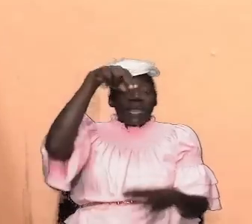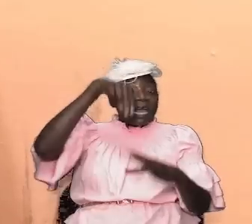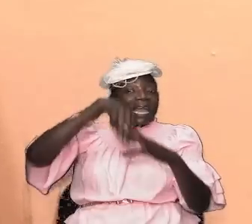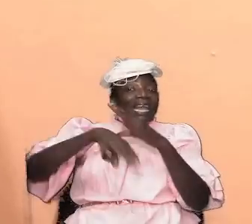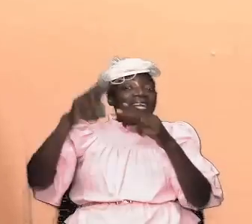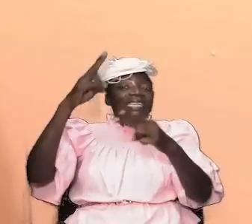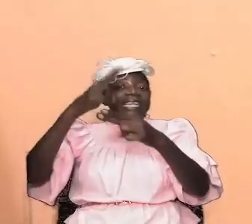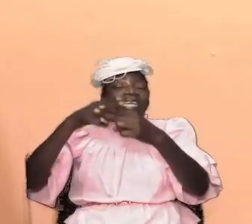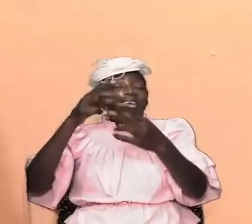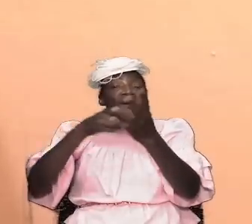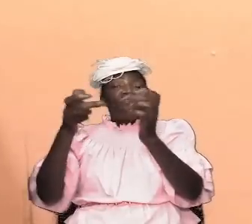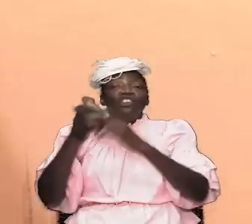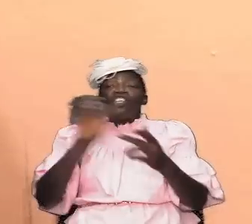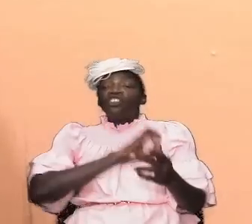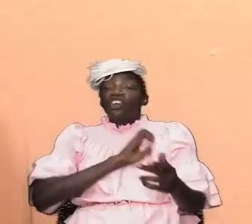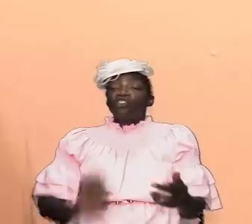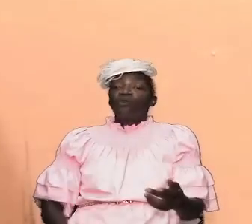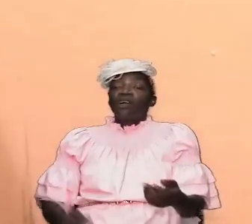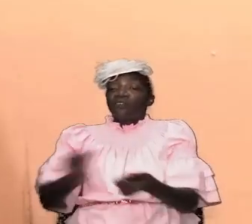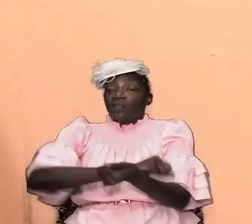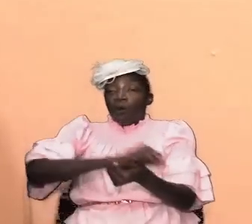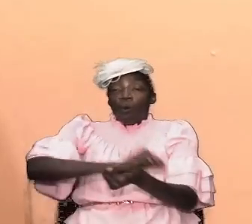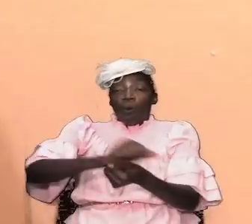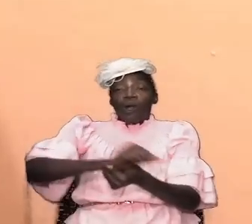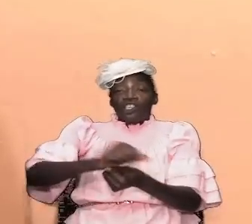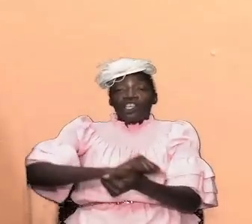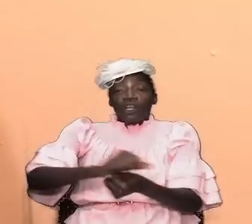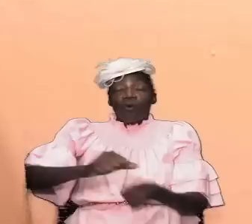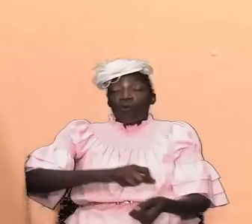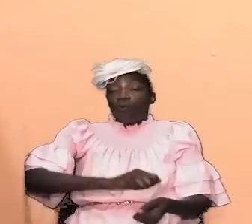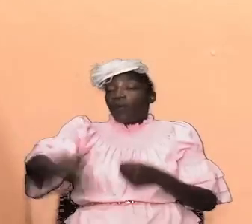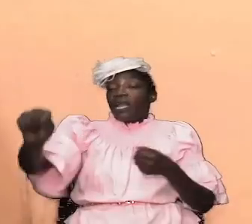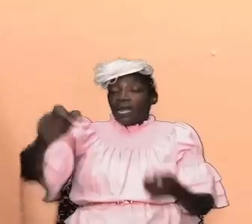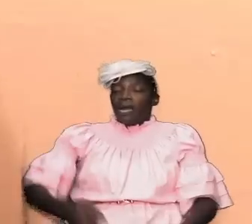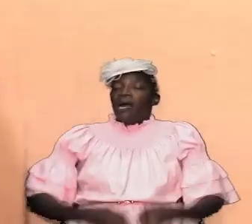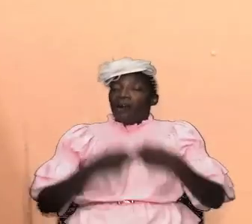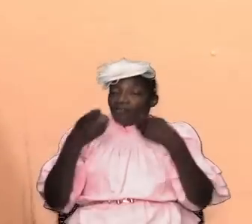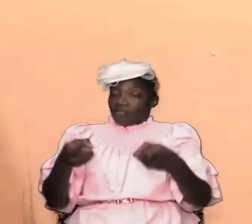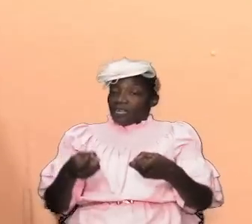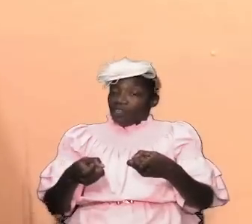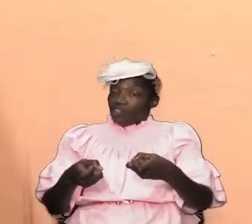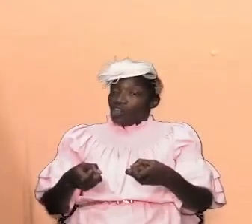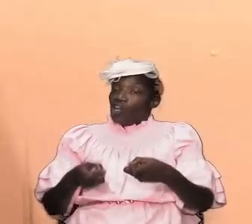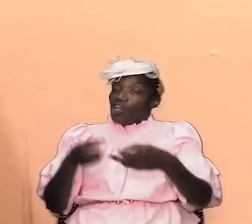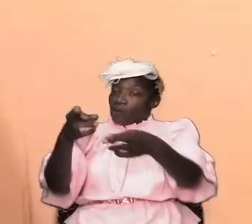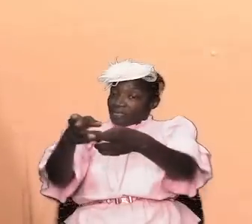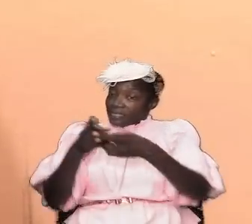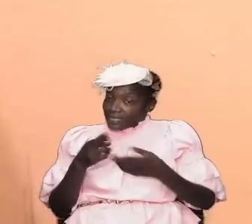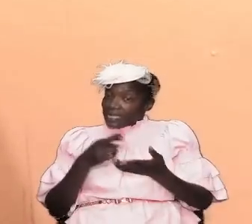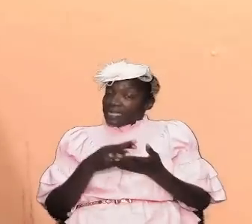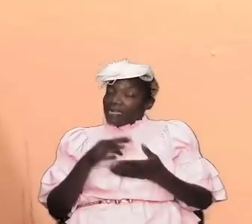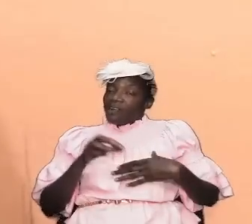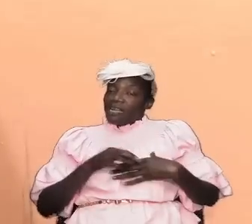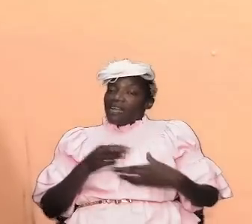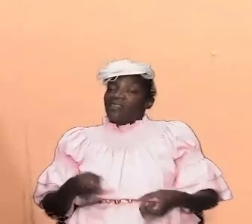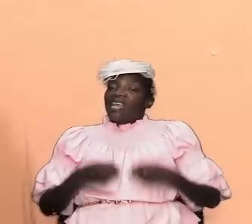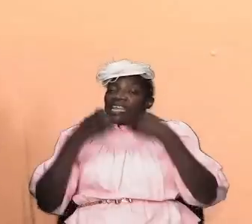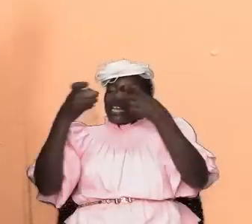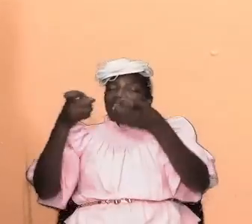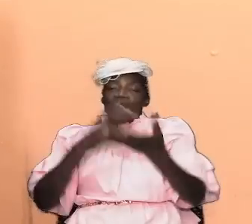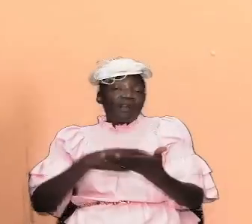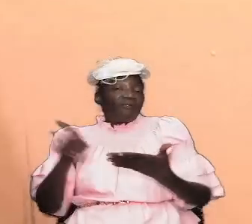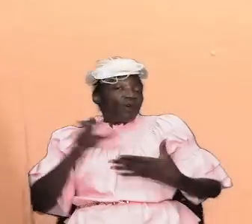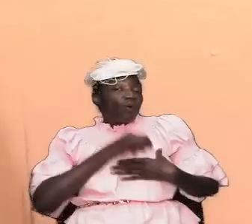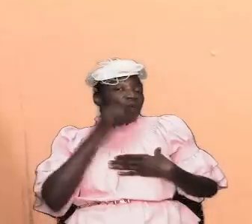name of jesus christ for the remission of sins and you will receive the gift of the holy ghost